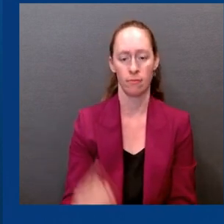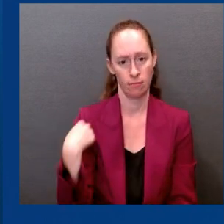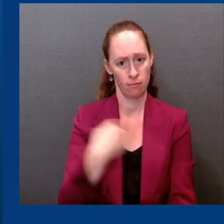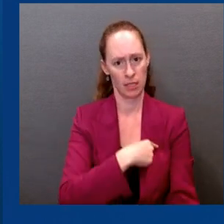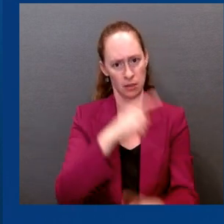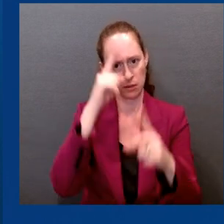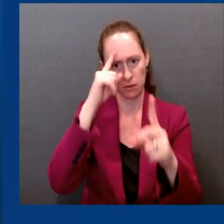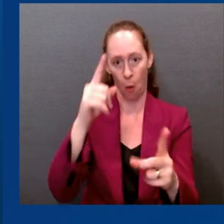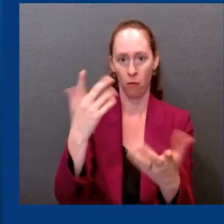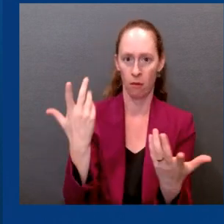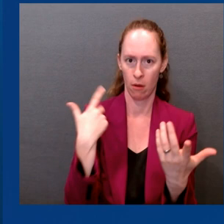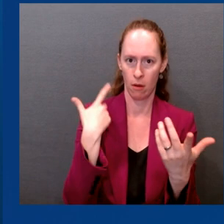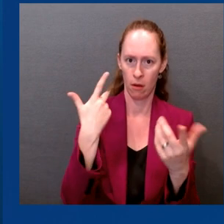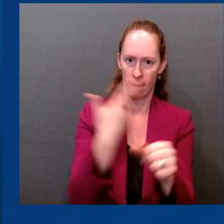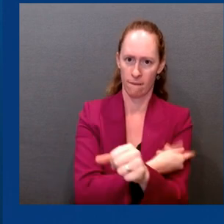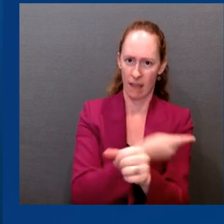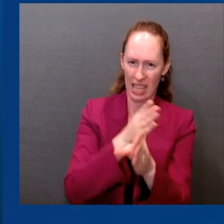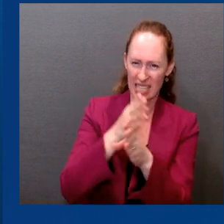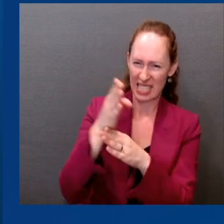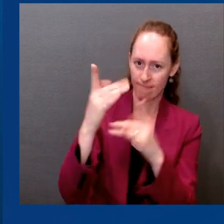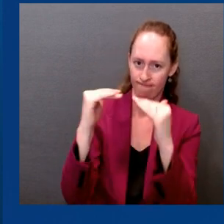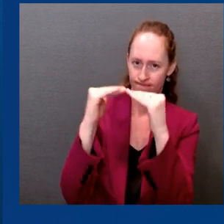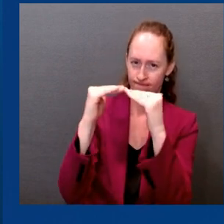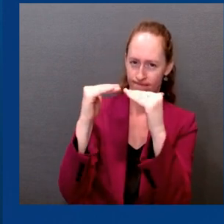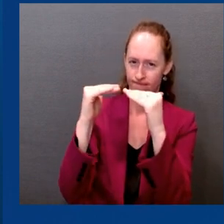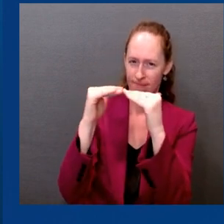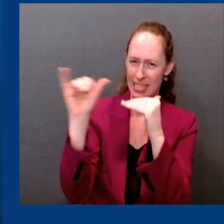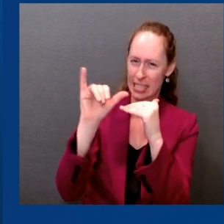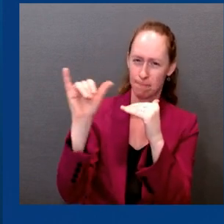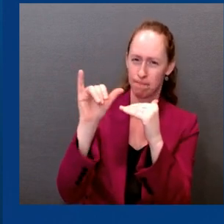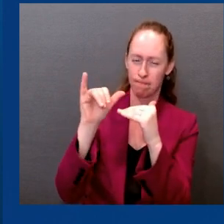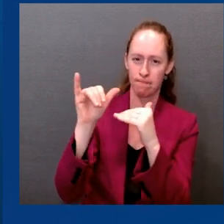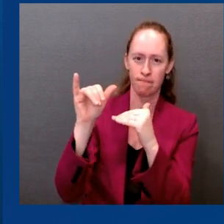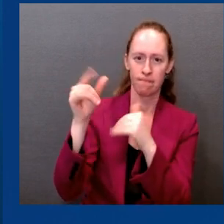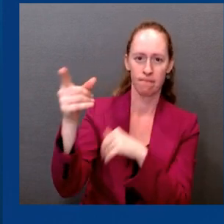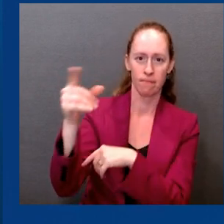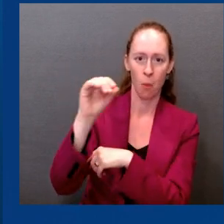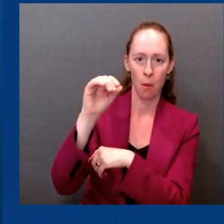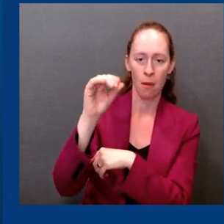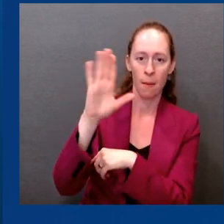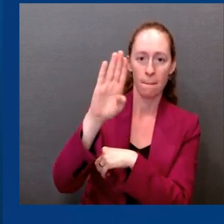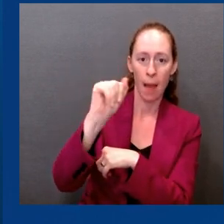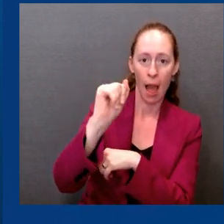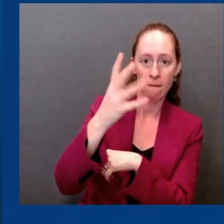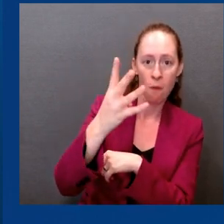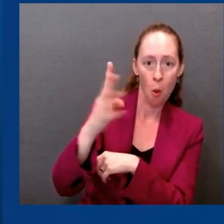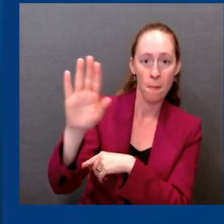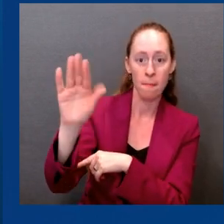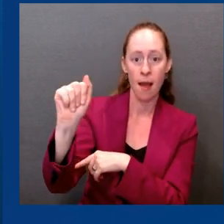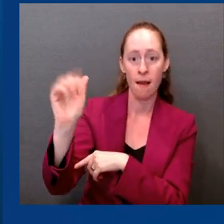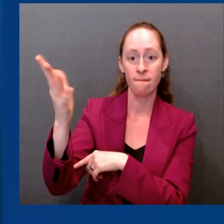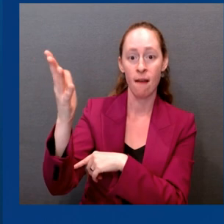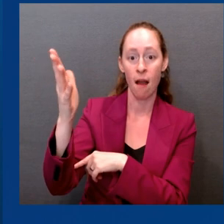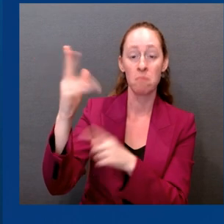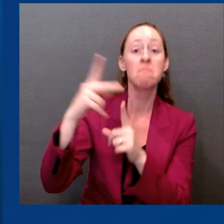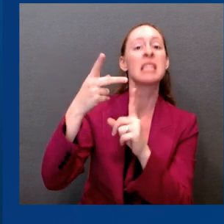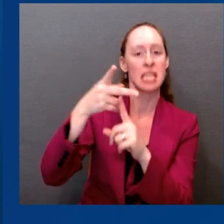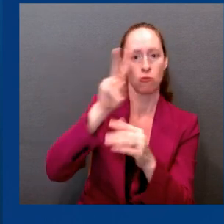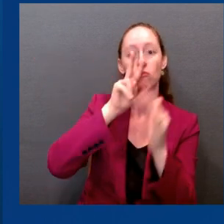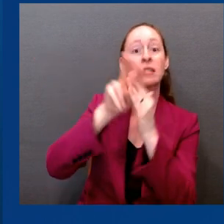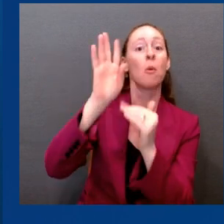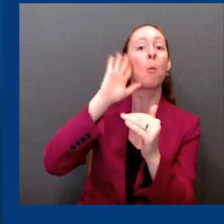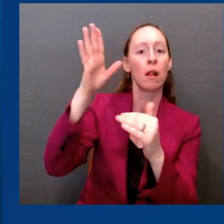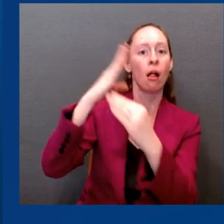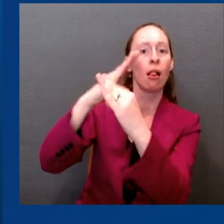variants and future variants that might be closely related to Omicron. Getting an updated vaccine this fall will help restore